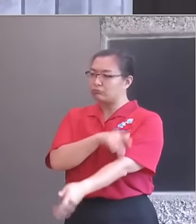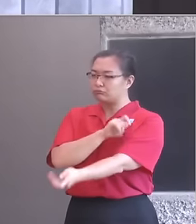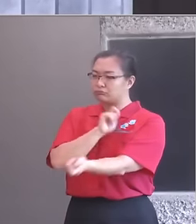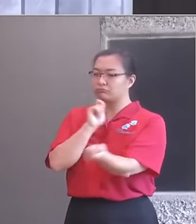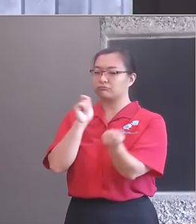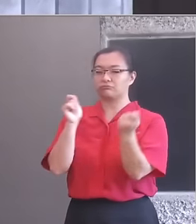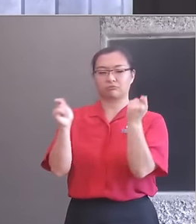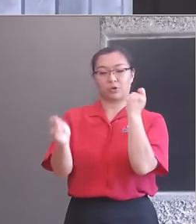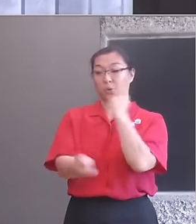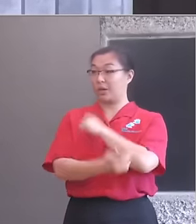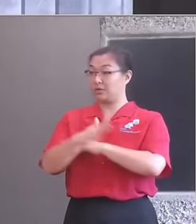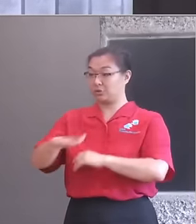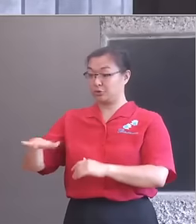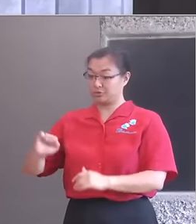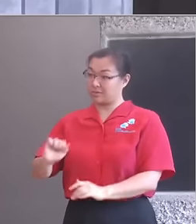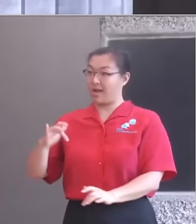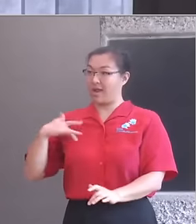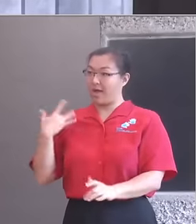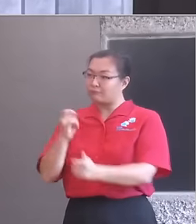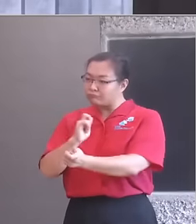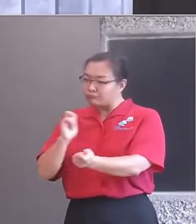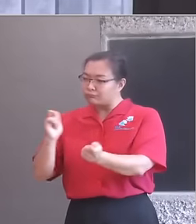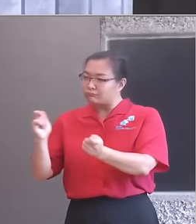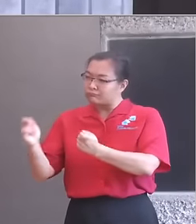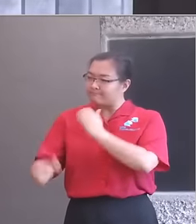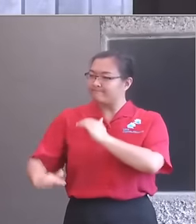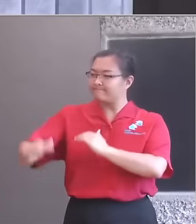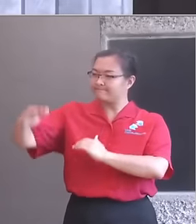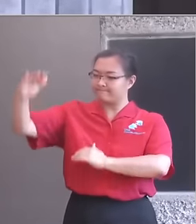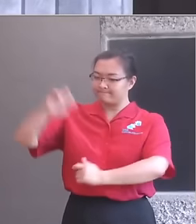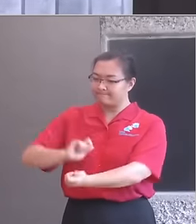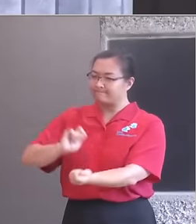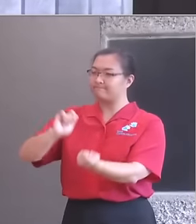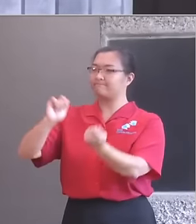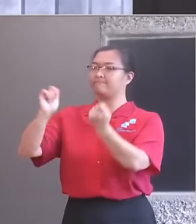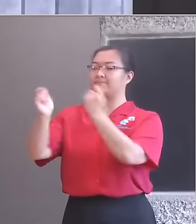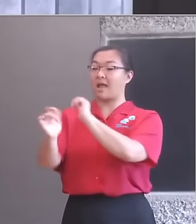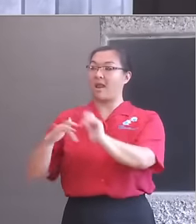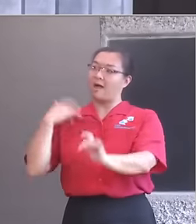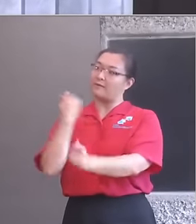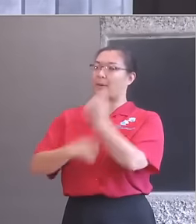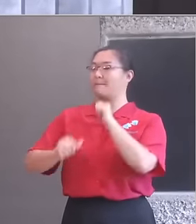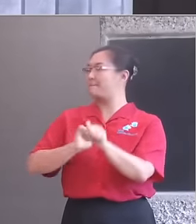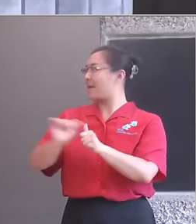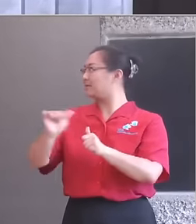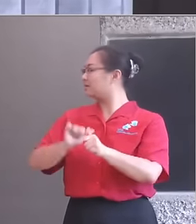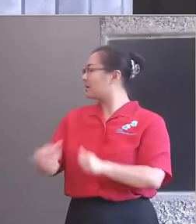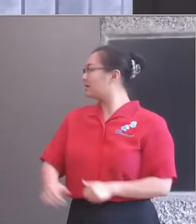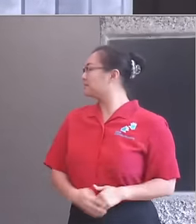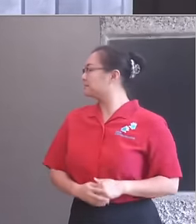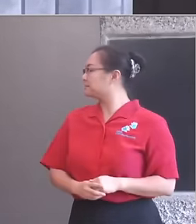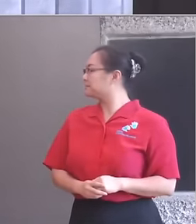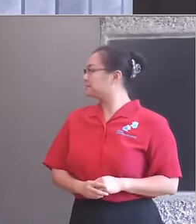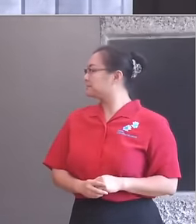for the better. We're carrying full details of the cultural education challenge, important information, contacts and first steps